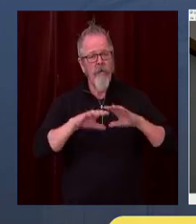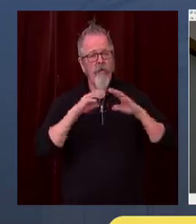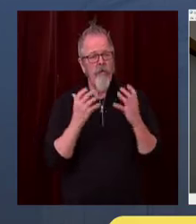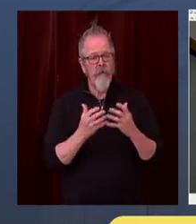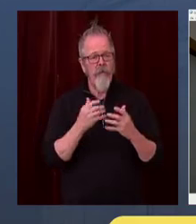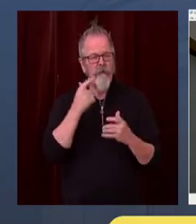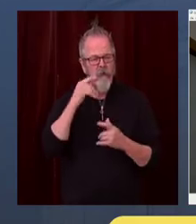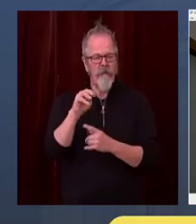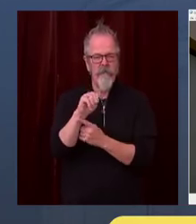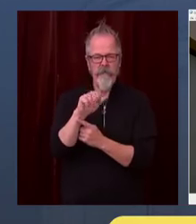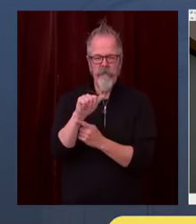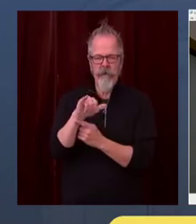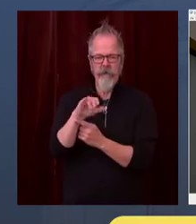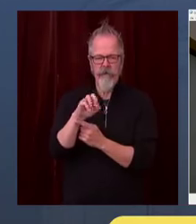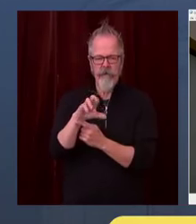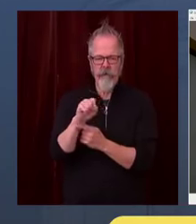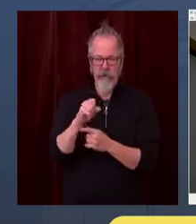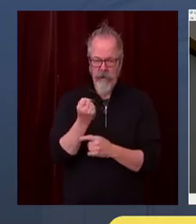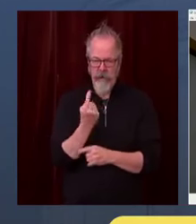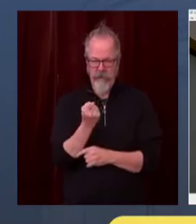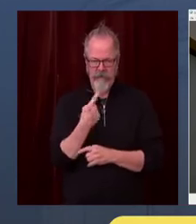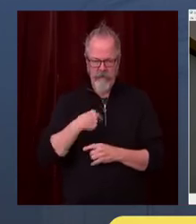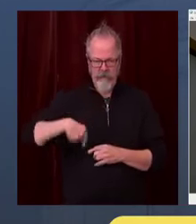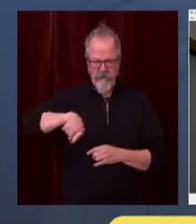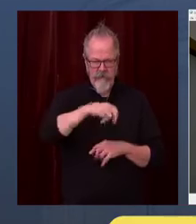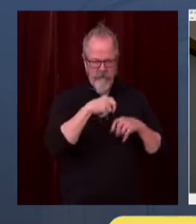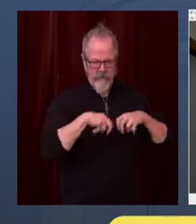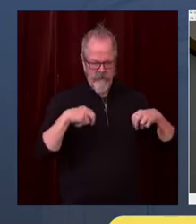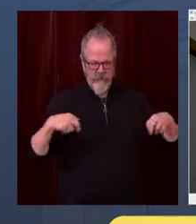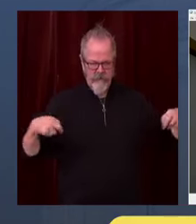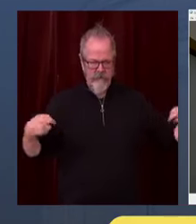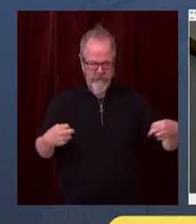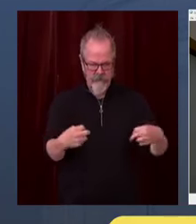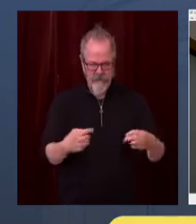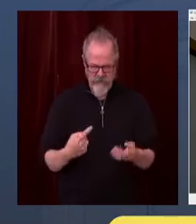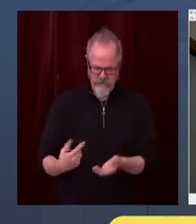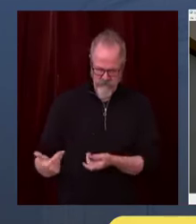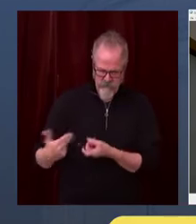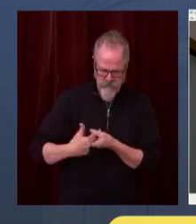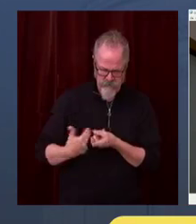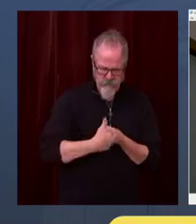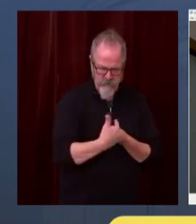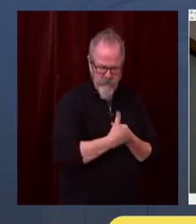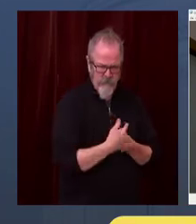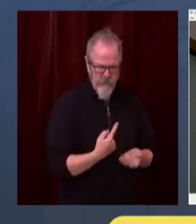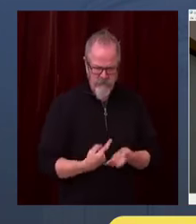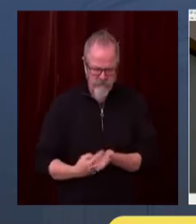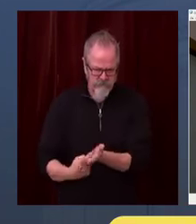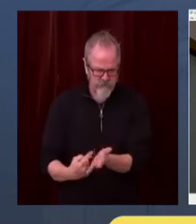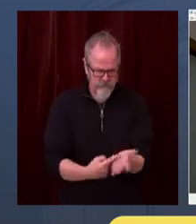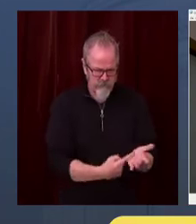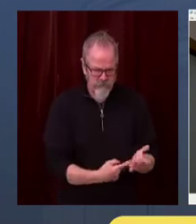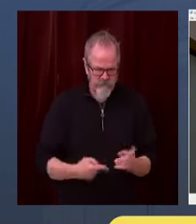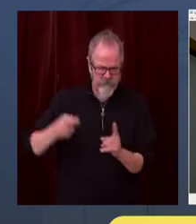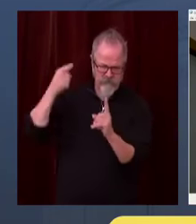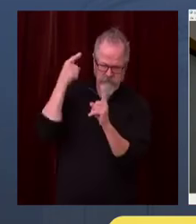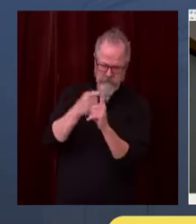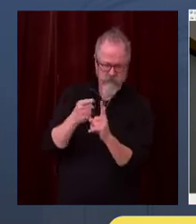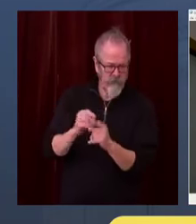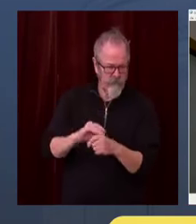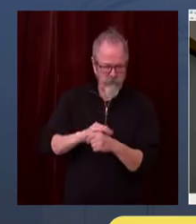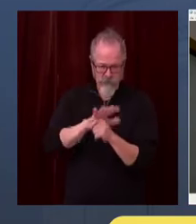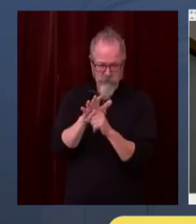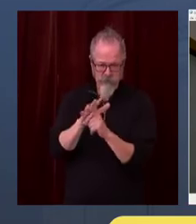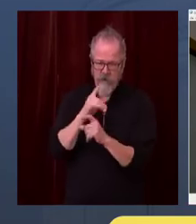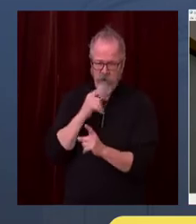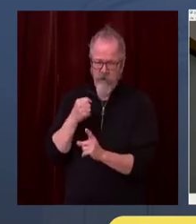There's no part of the globe, no part of this country that is immune to this disease. And we have been at the forefront here in Washington